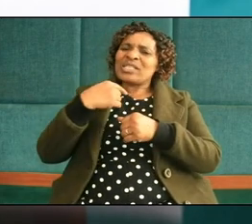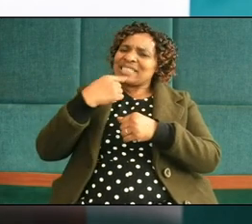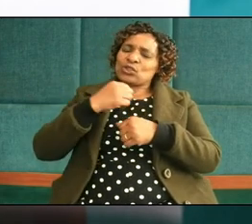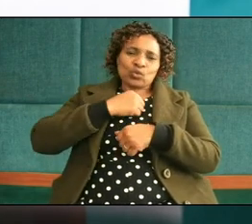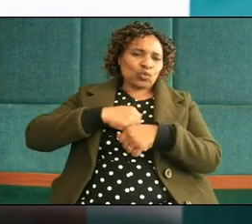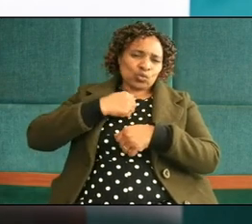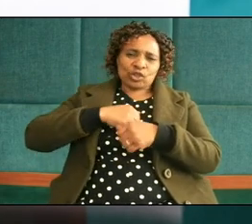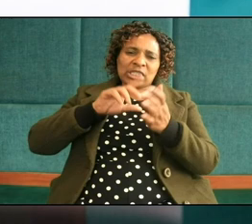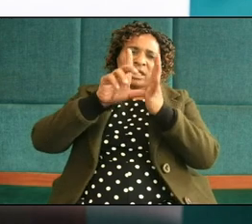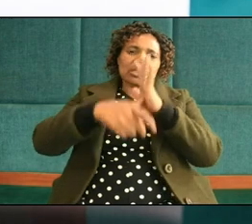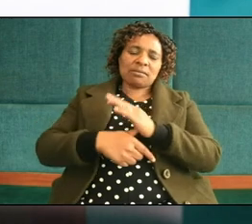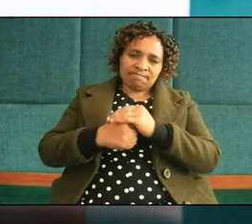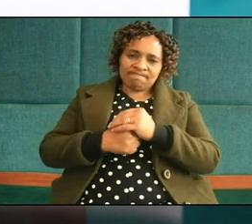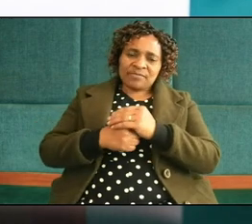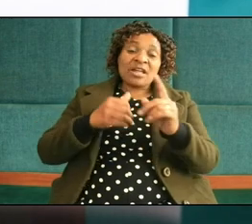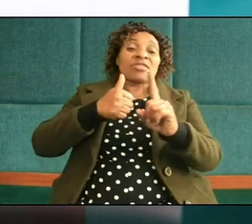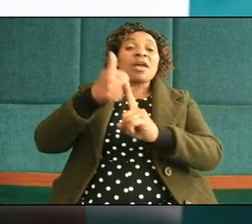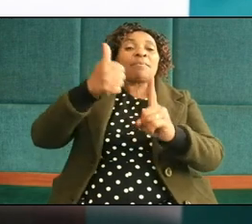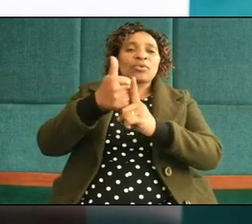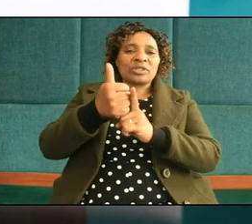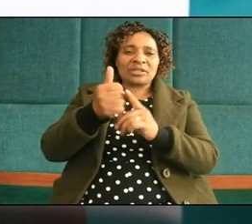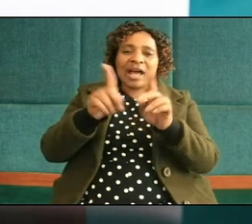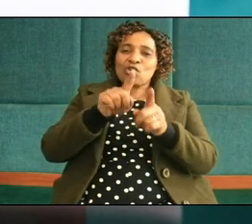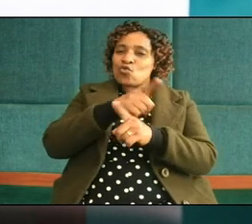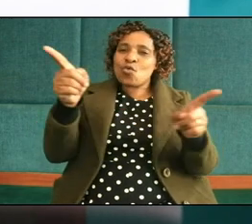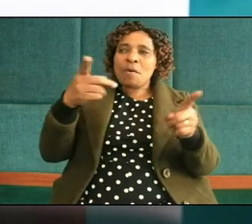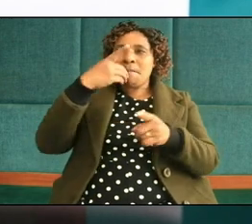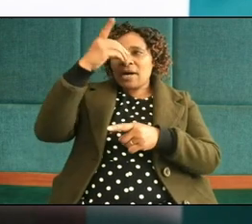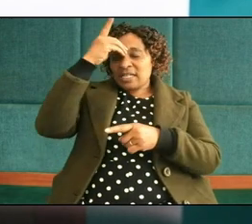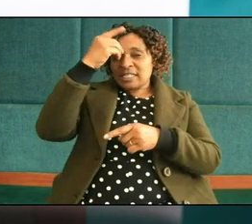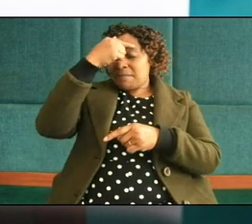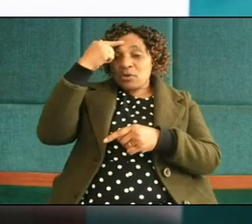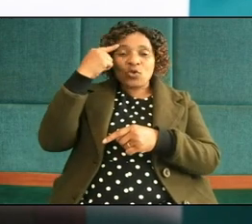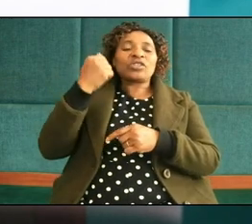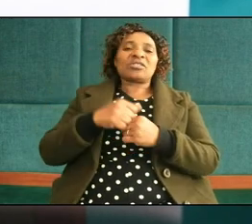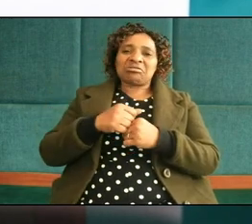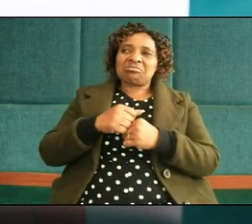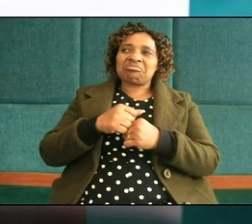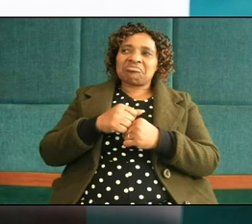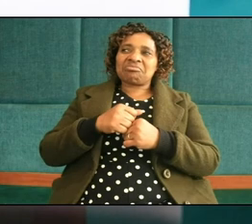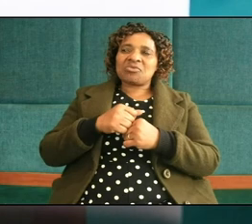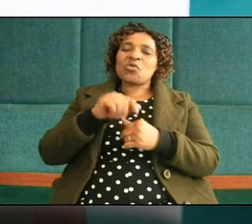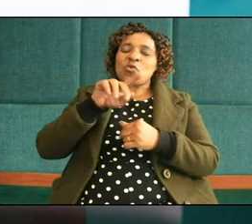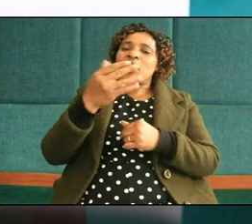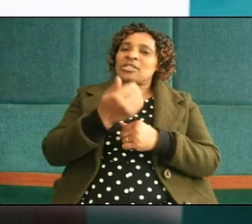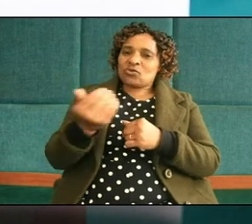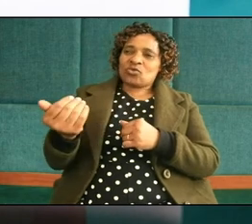victim the abused and you parents because your child will never remain the same